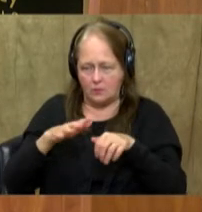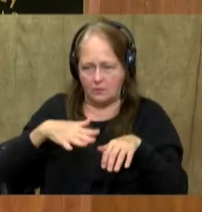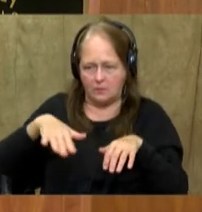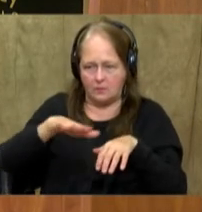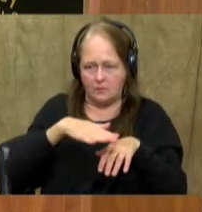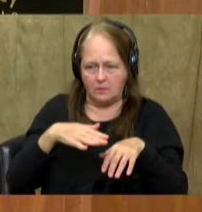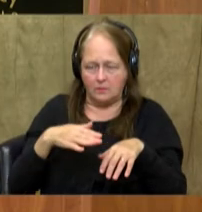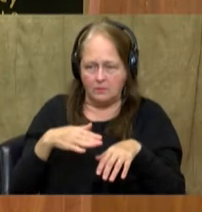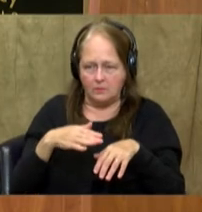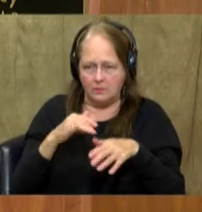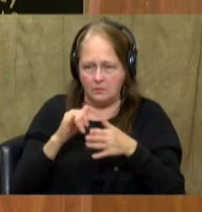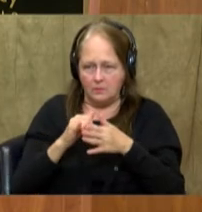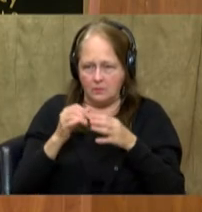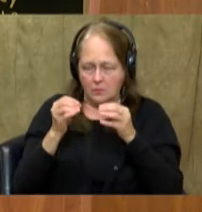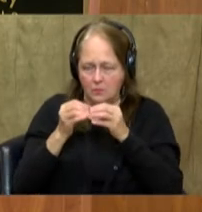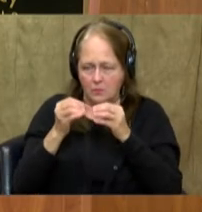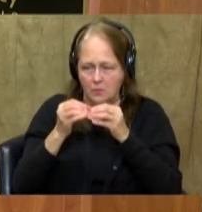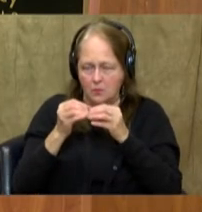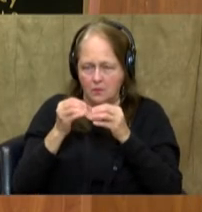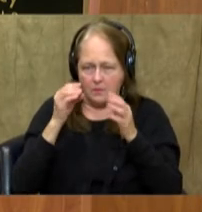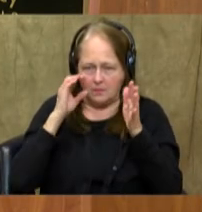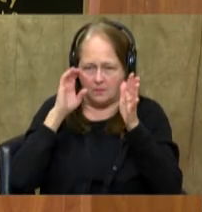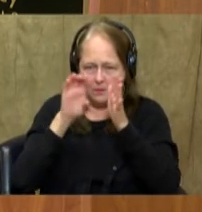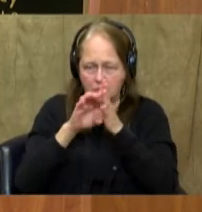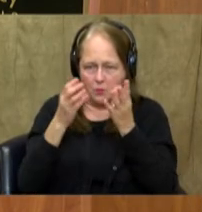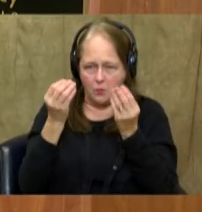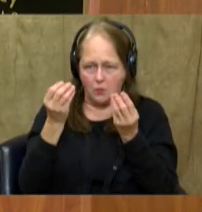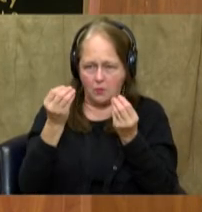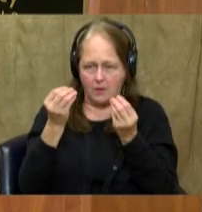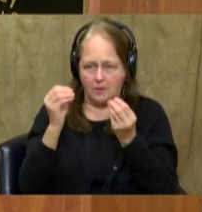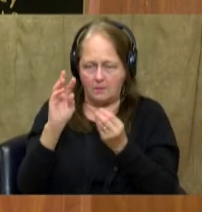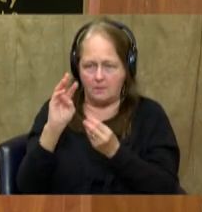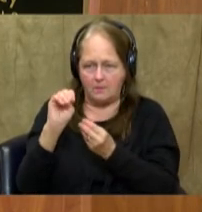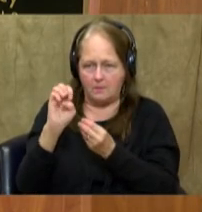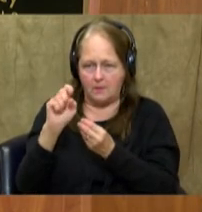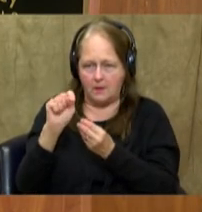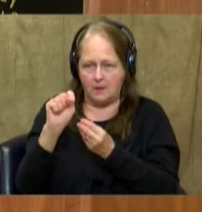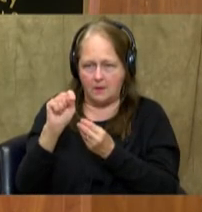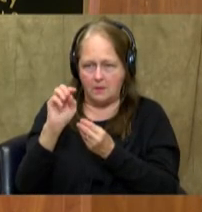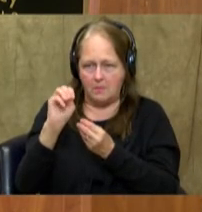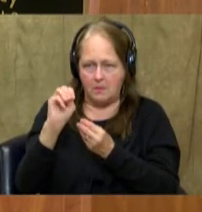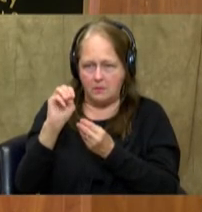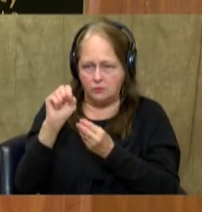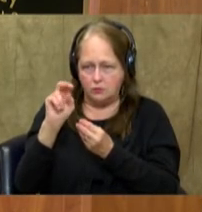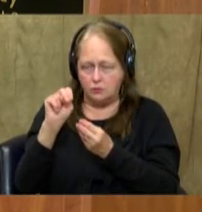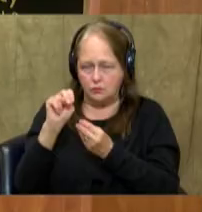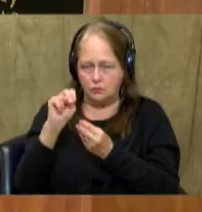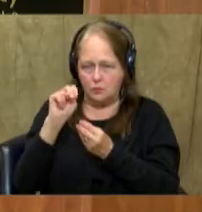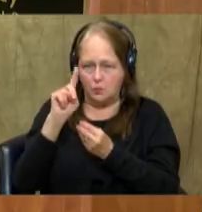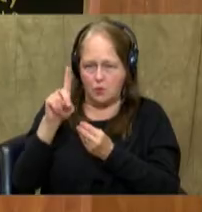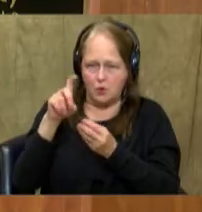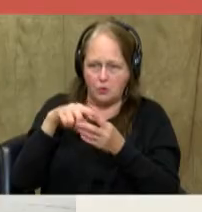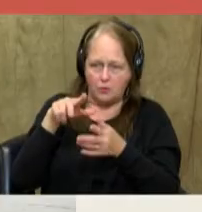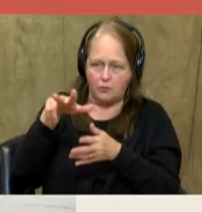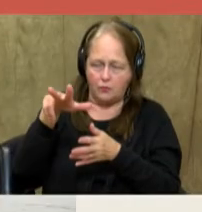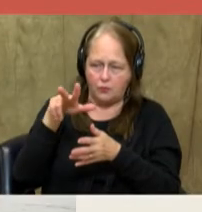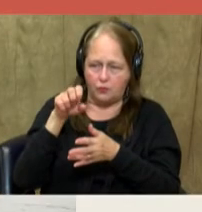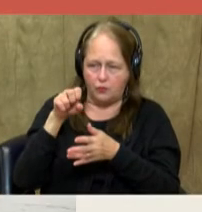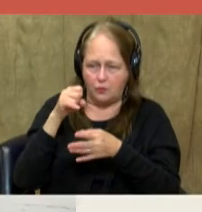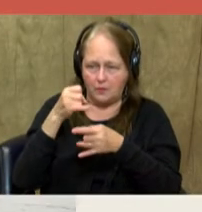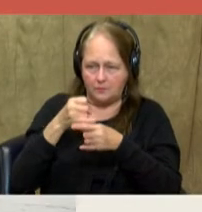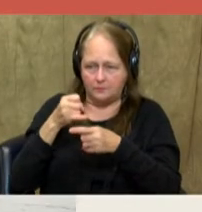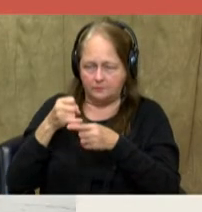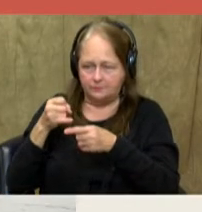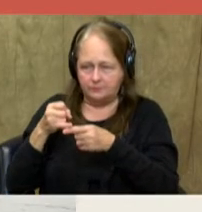So let's take a look at some pictures of the wet monsoons. In some areas of India and Bangladesh, they can expect anywhere from